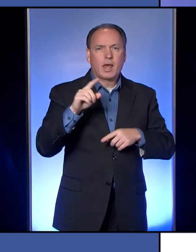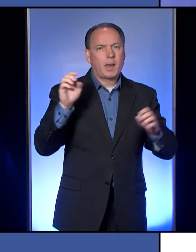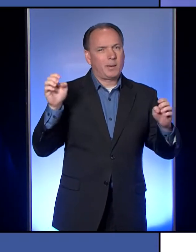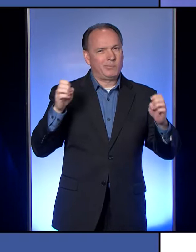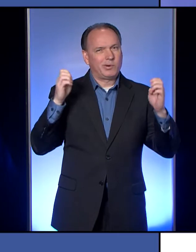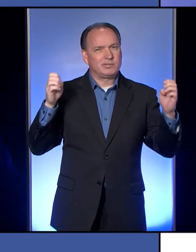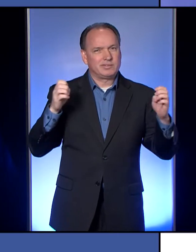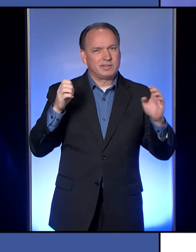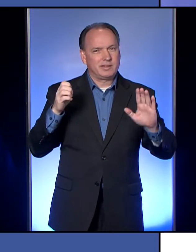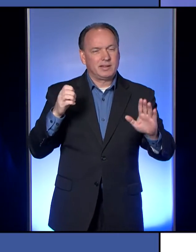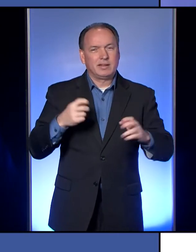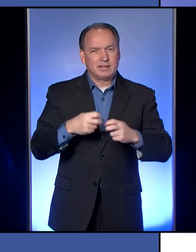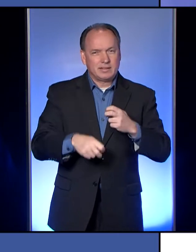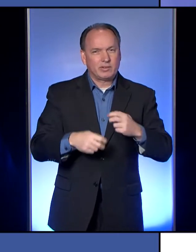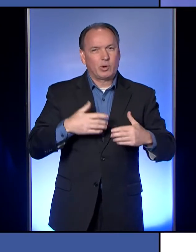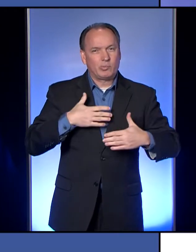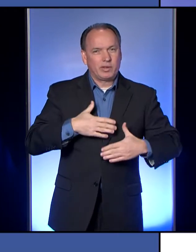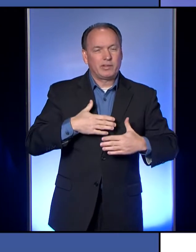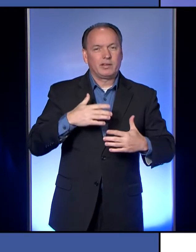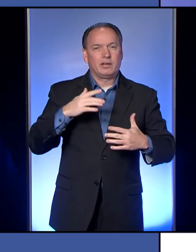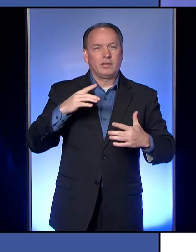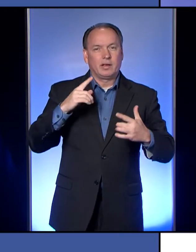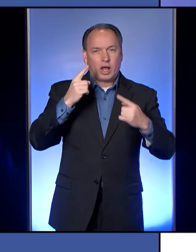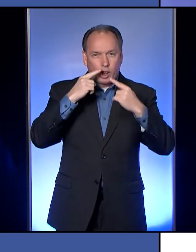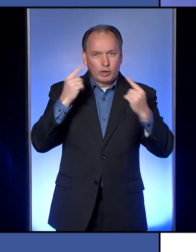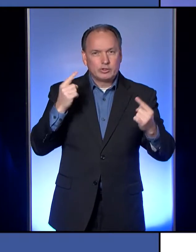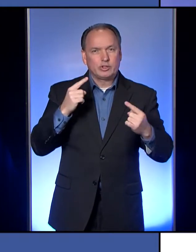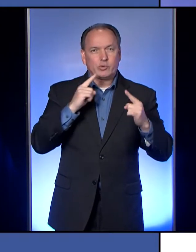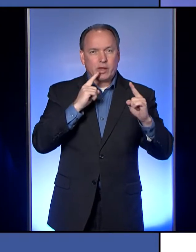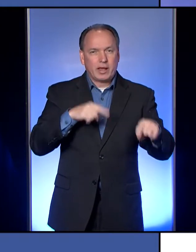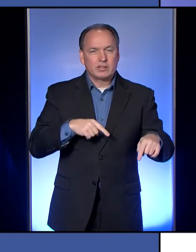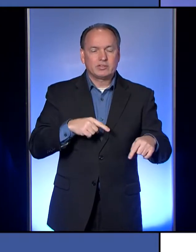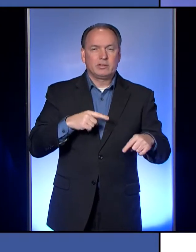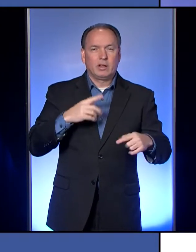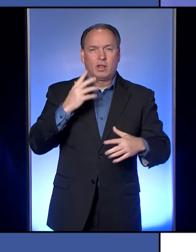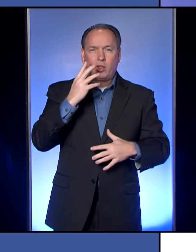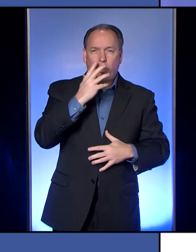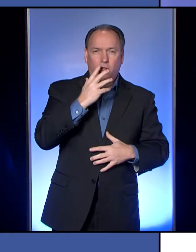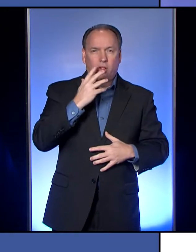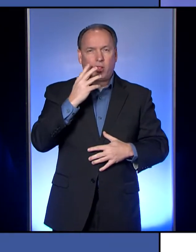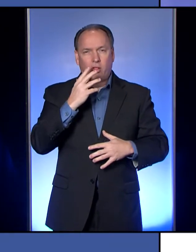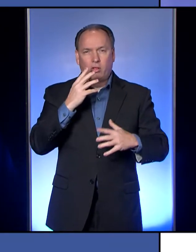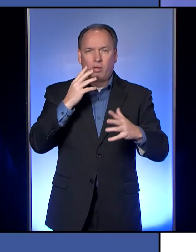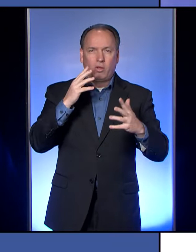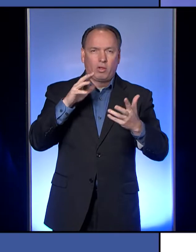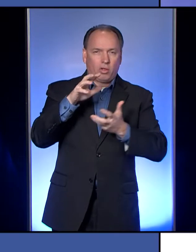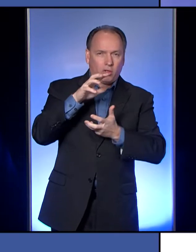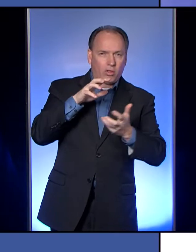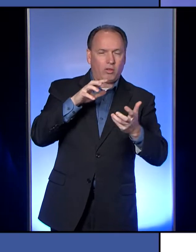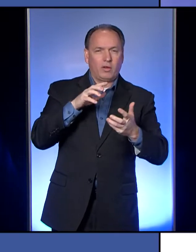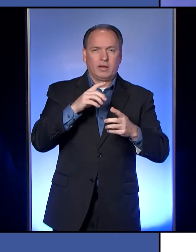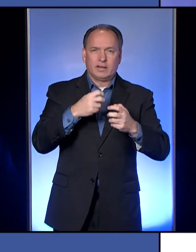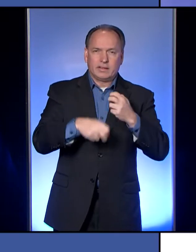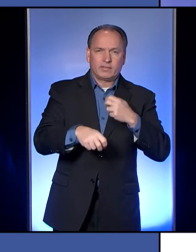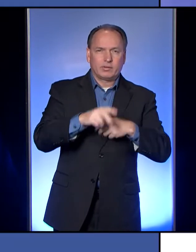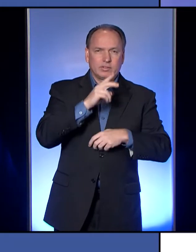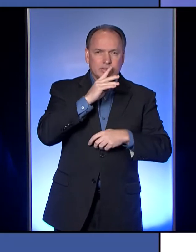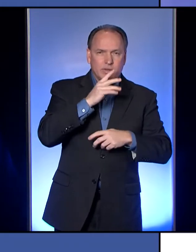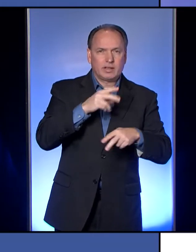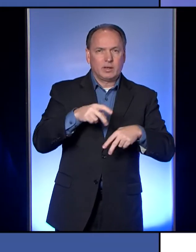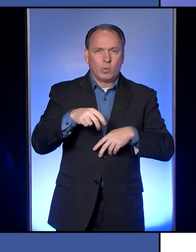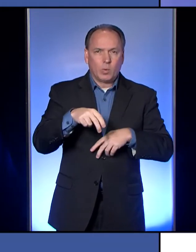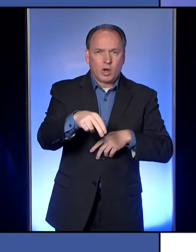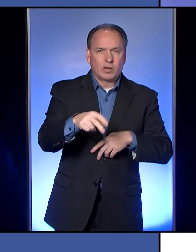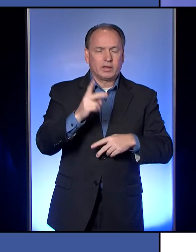reaction, symptoms of a heart attack, if you're feeling dizzy or disoriented, if you're having difficulty speaking or walking or